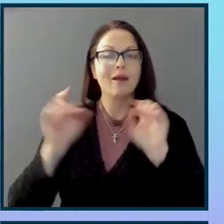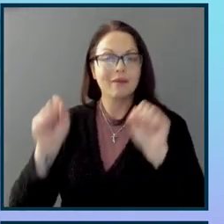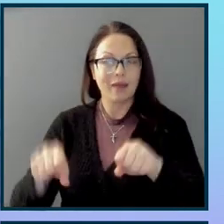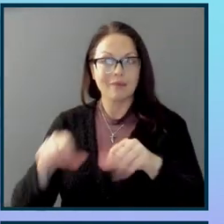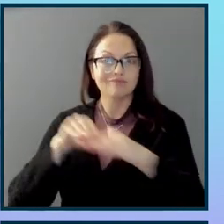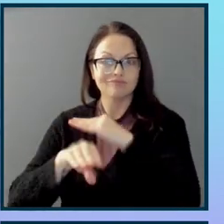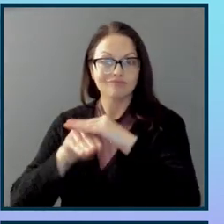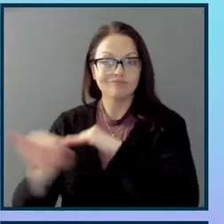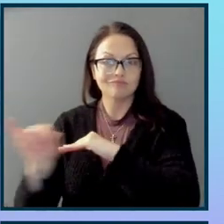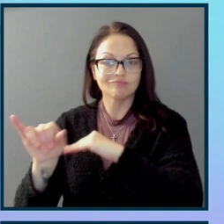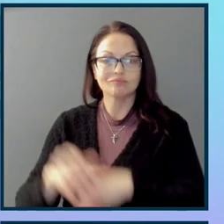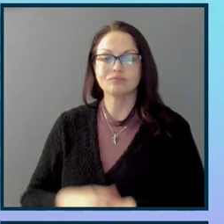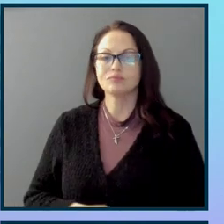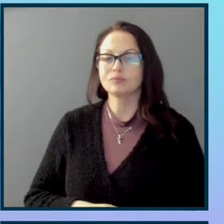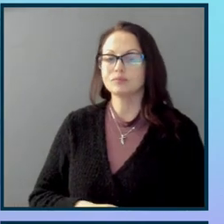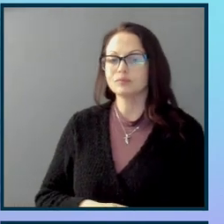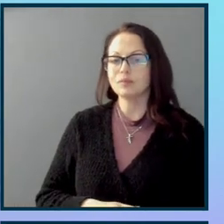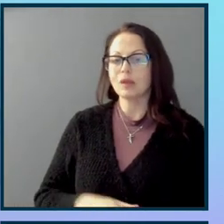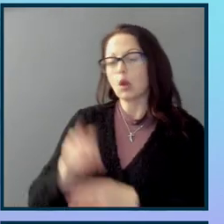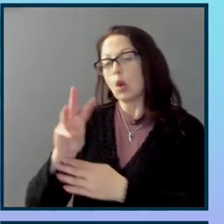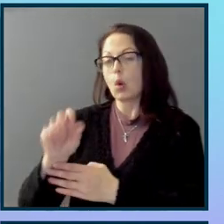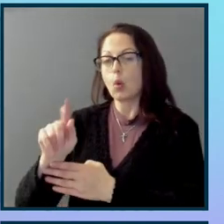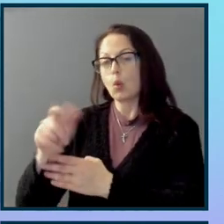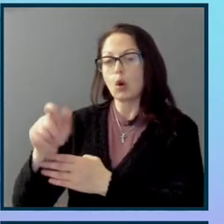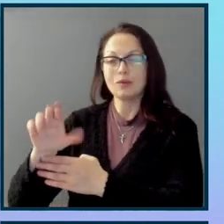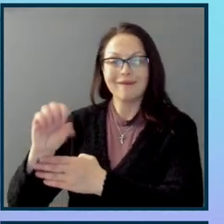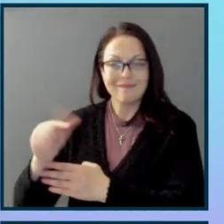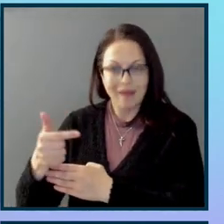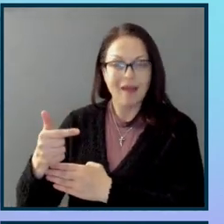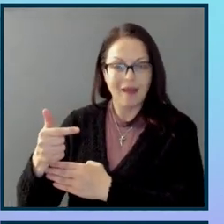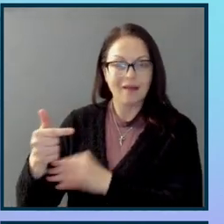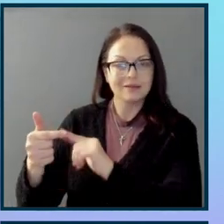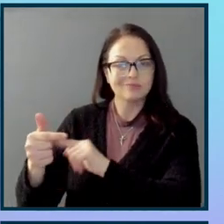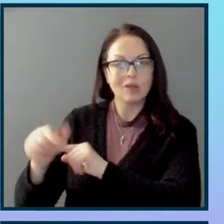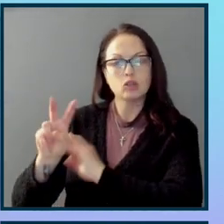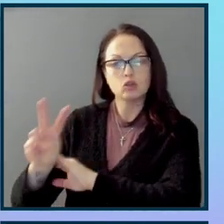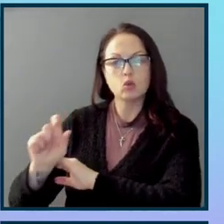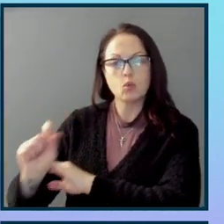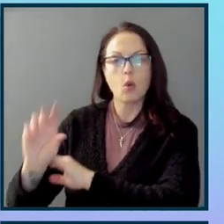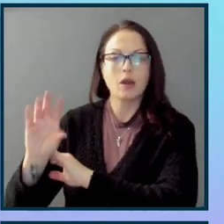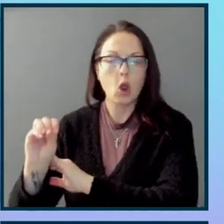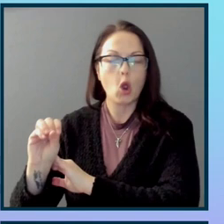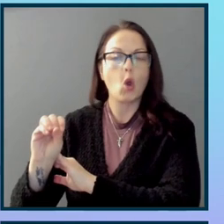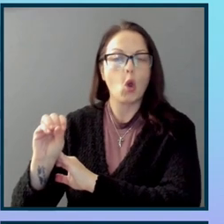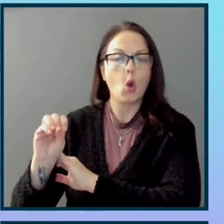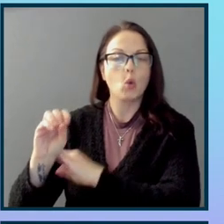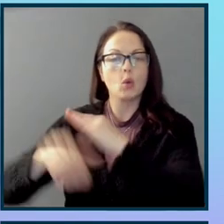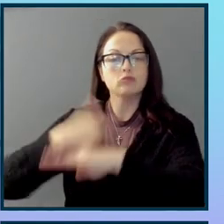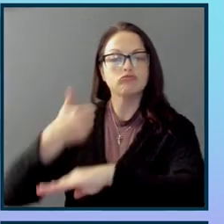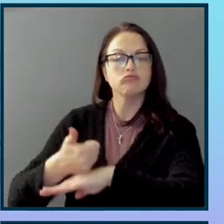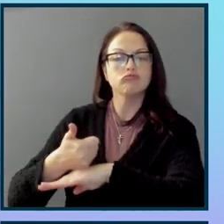2008, WCAG 2.WCAG, meaning Web Content Accessibility Guidelines 2.0 was released, and Deque's tools